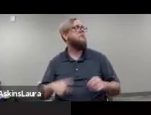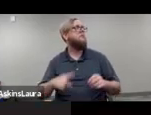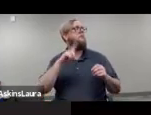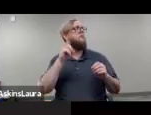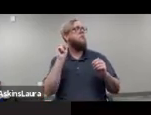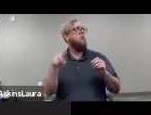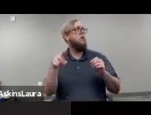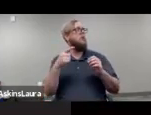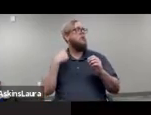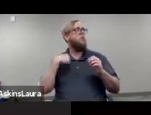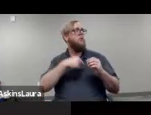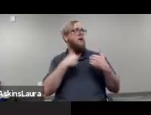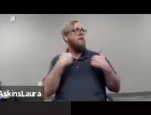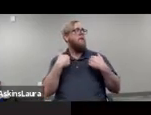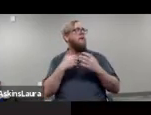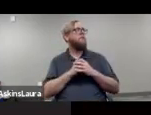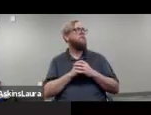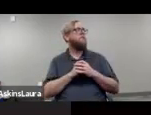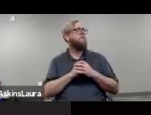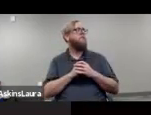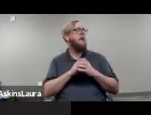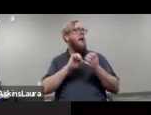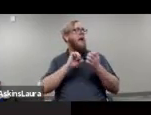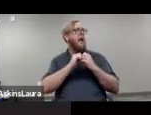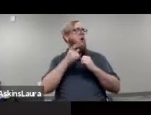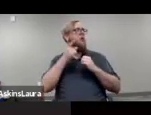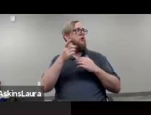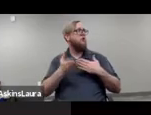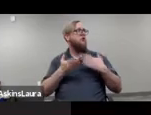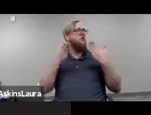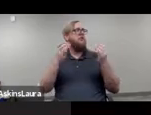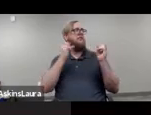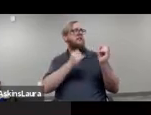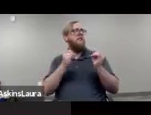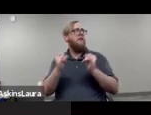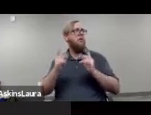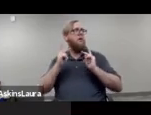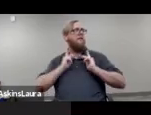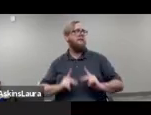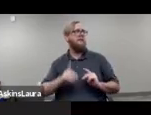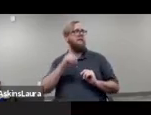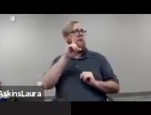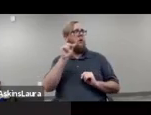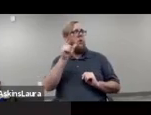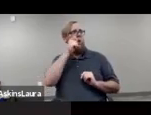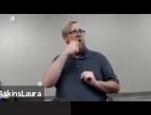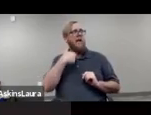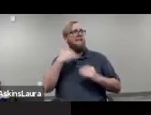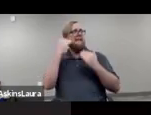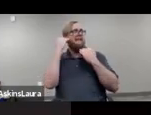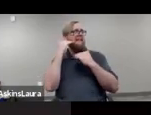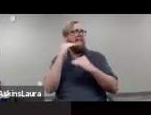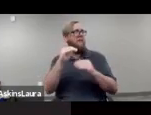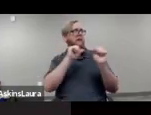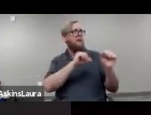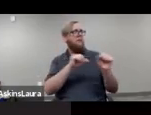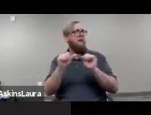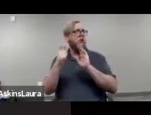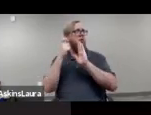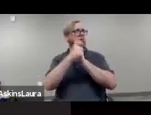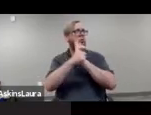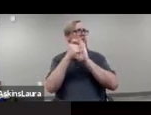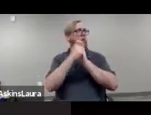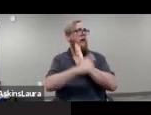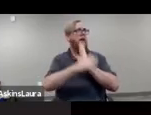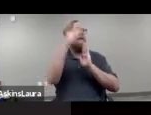how do you suggest an individual with physical disability who has limited ability to write or the inability to write